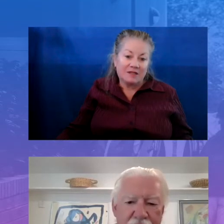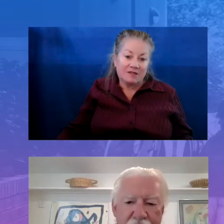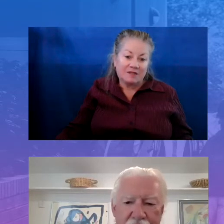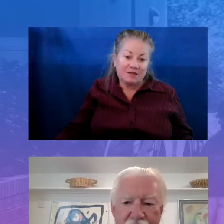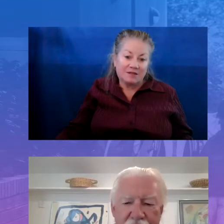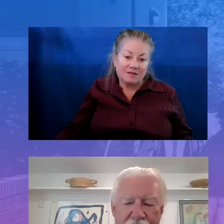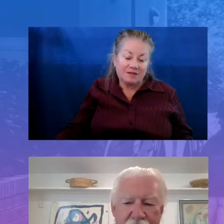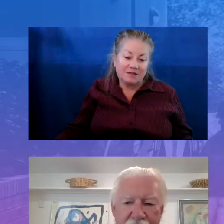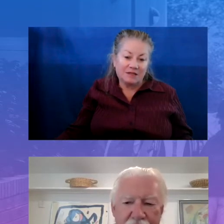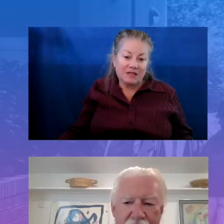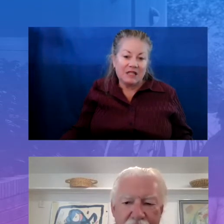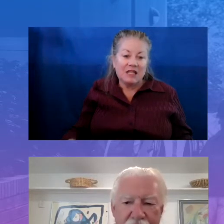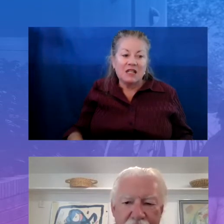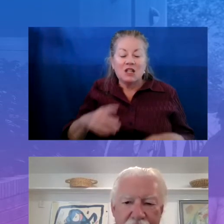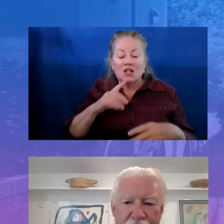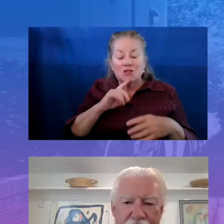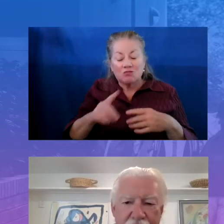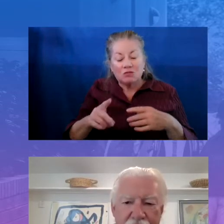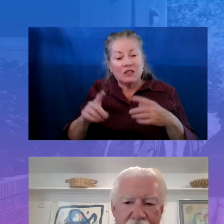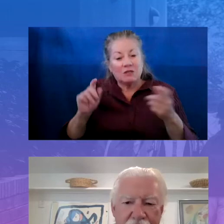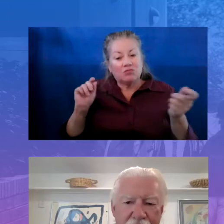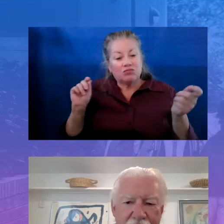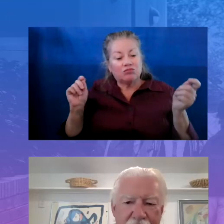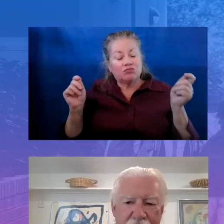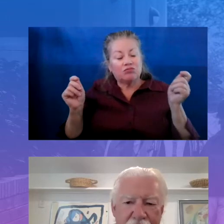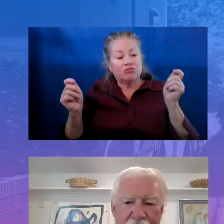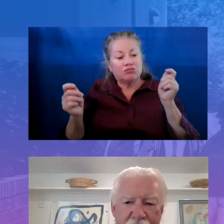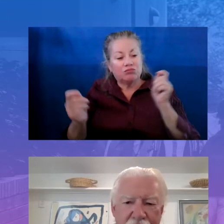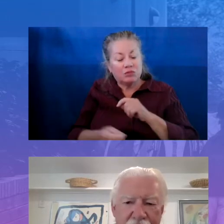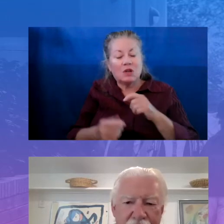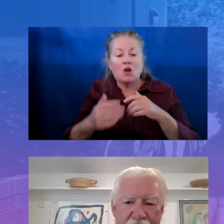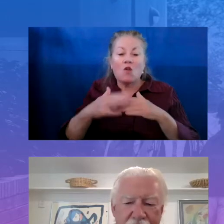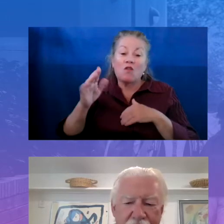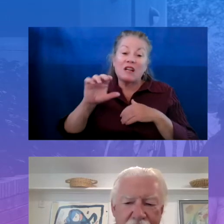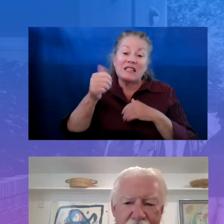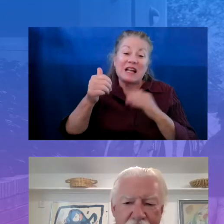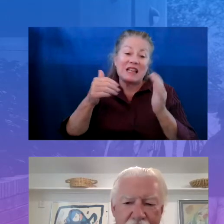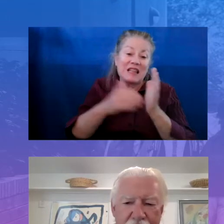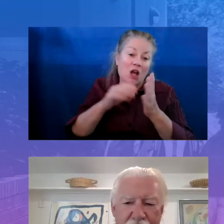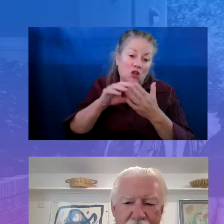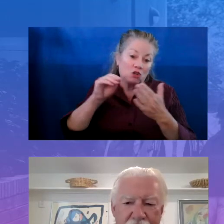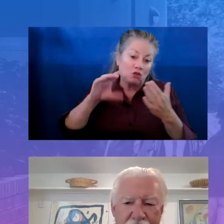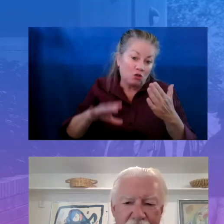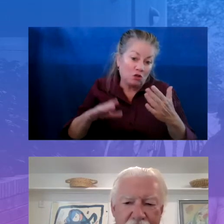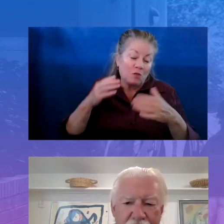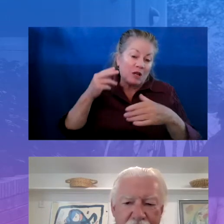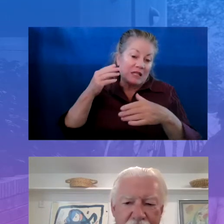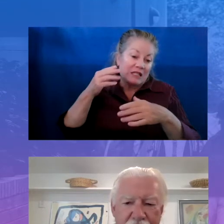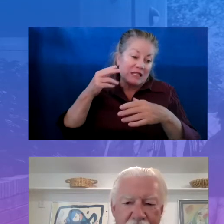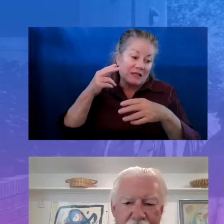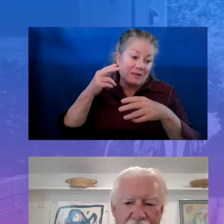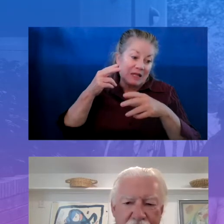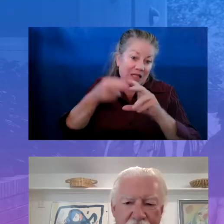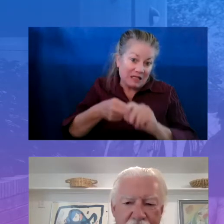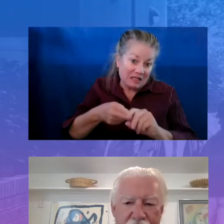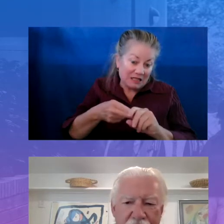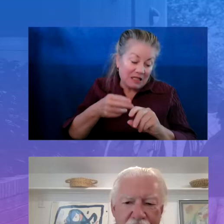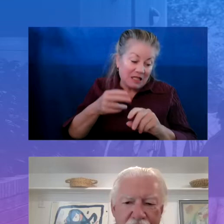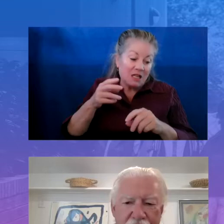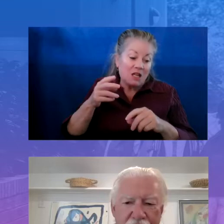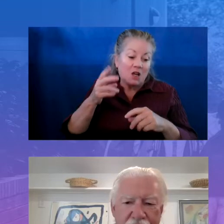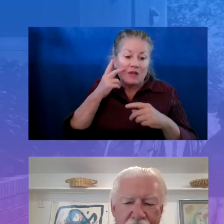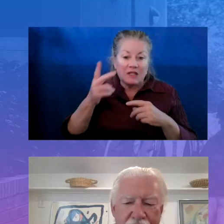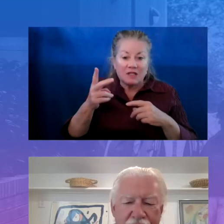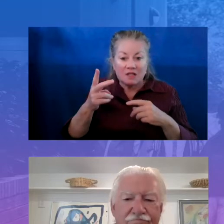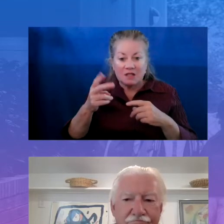We had, like I said, over 10,000 learners that participated. We saw gains in the students who